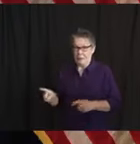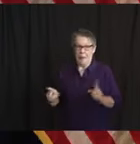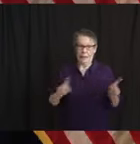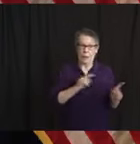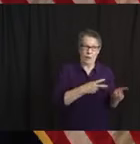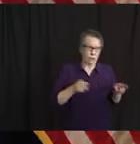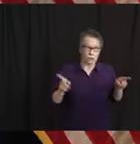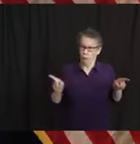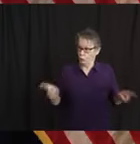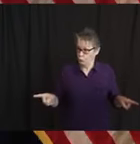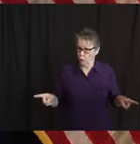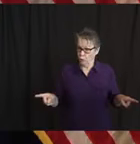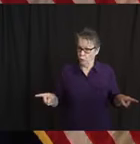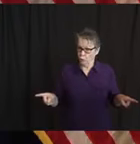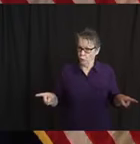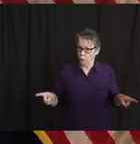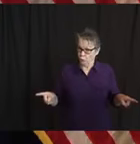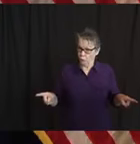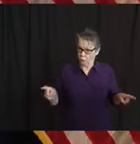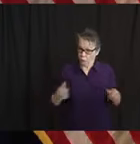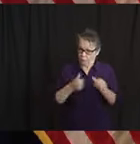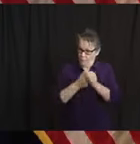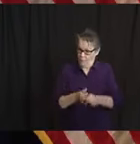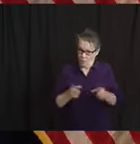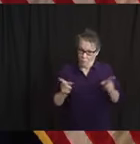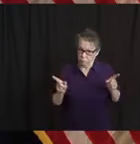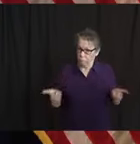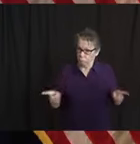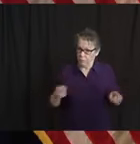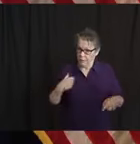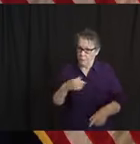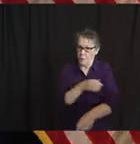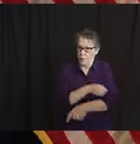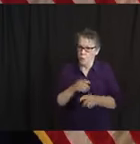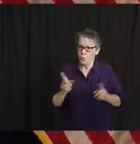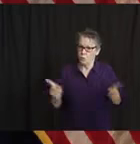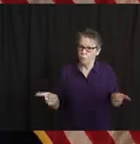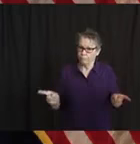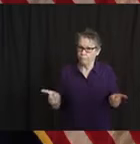alike, are doing the right thing. So please, thank you for that. Keep up the great work.